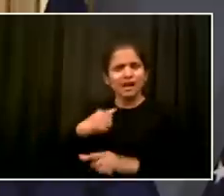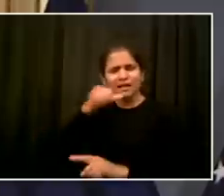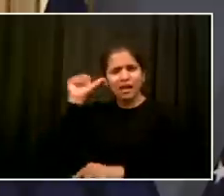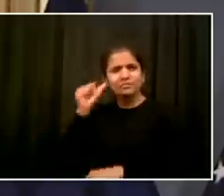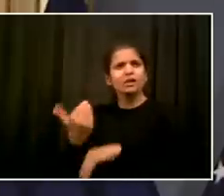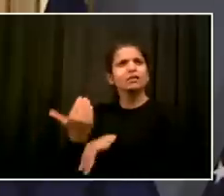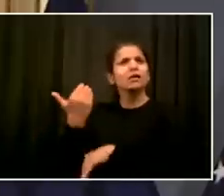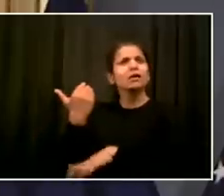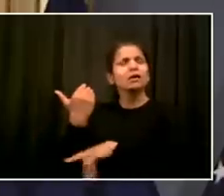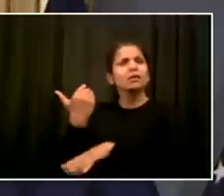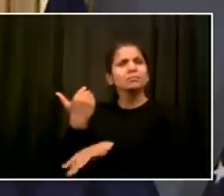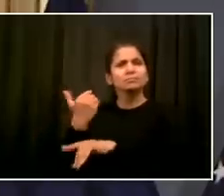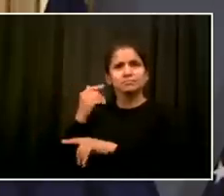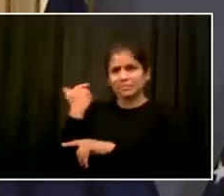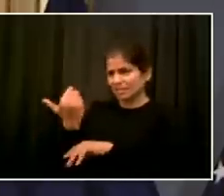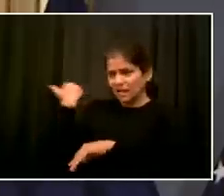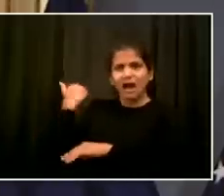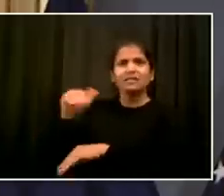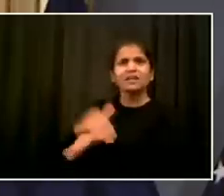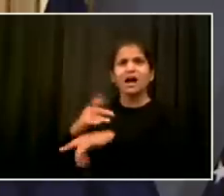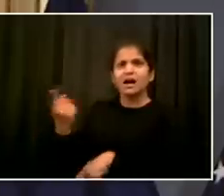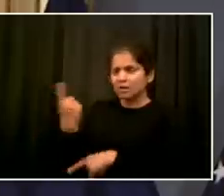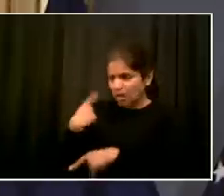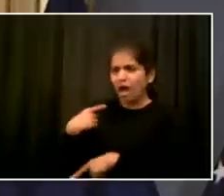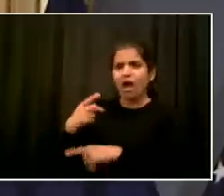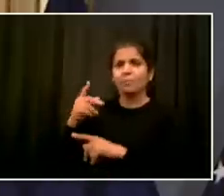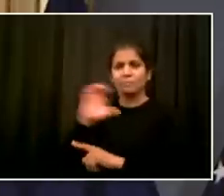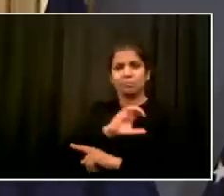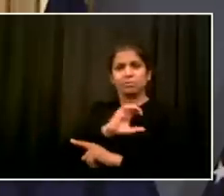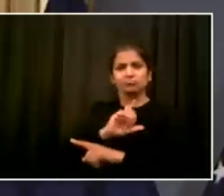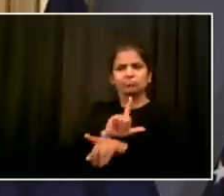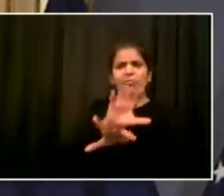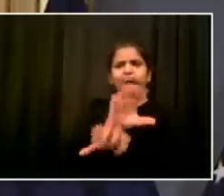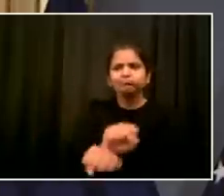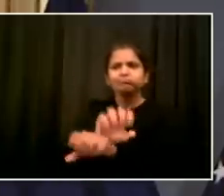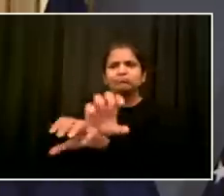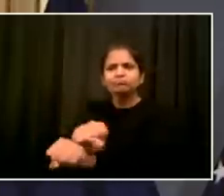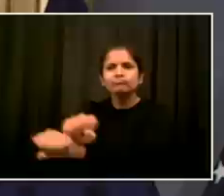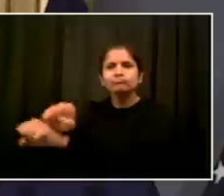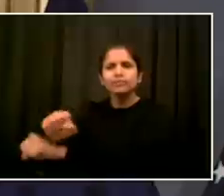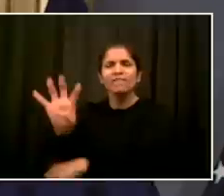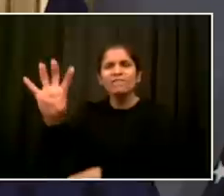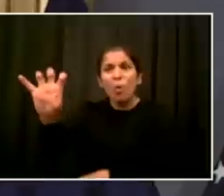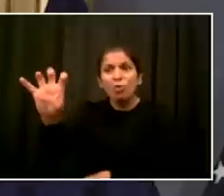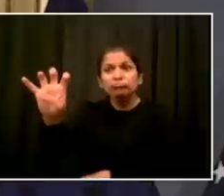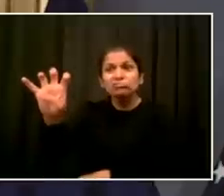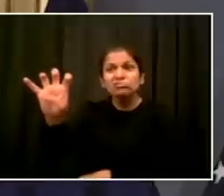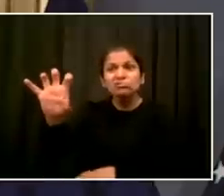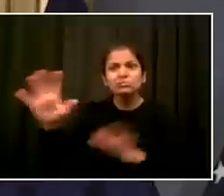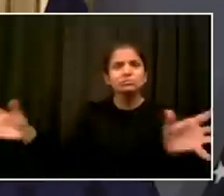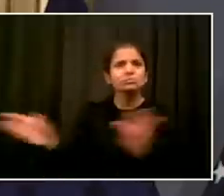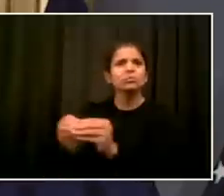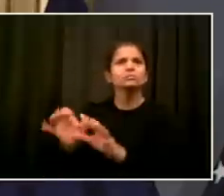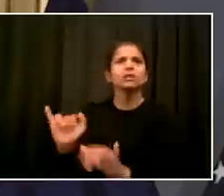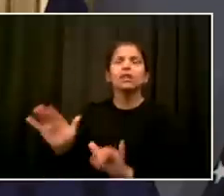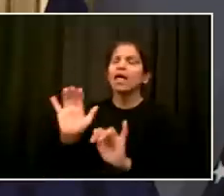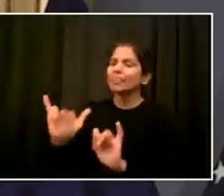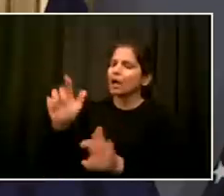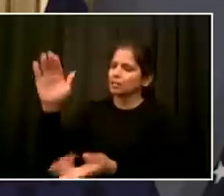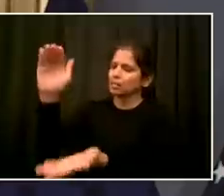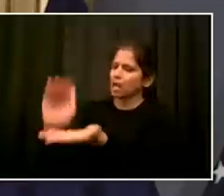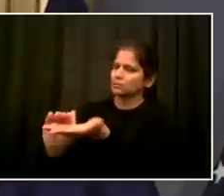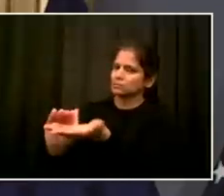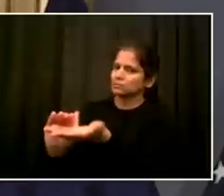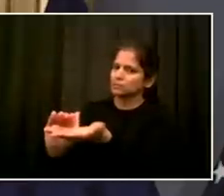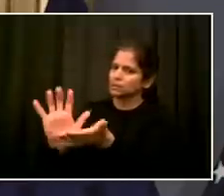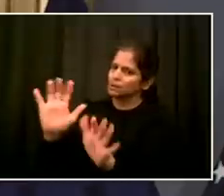I said what I've said for the last three days. We support you. We will be there with you. We will work with you. We want to organize with you, and we're going